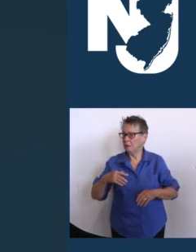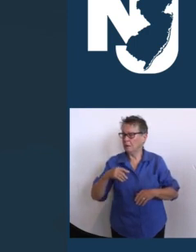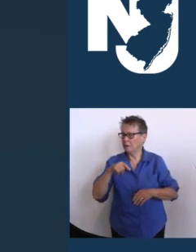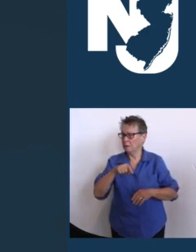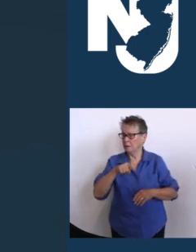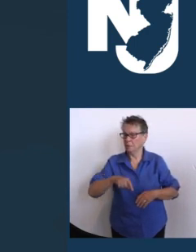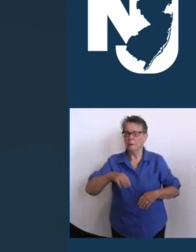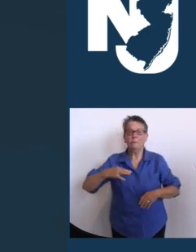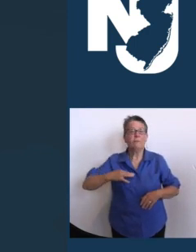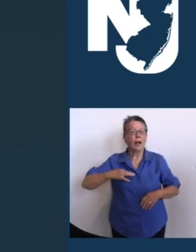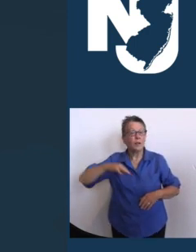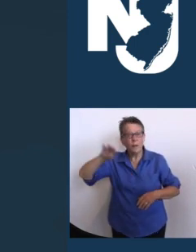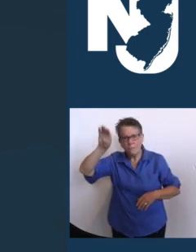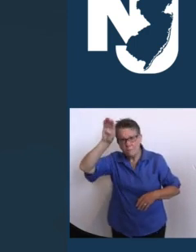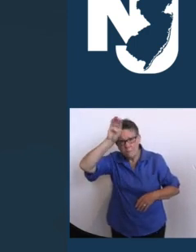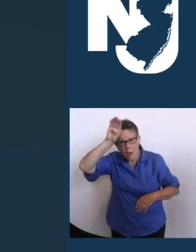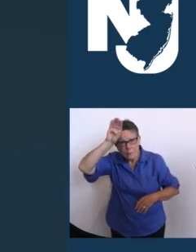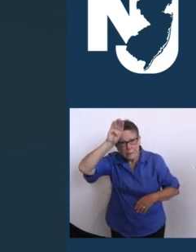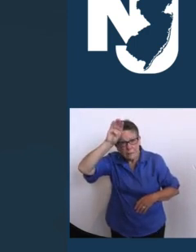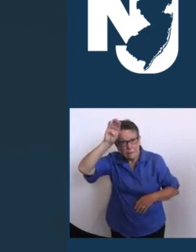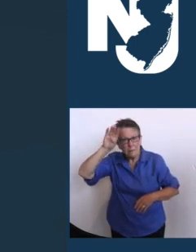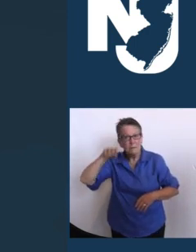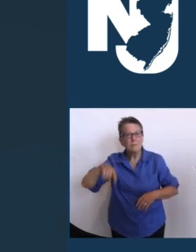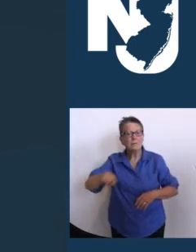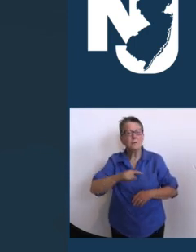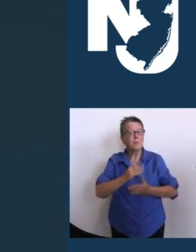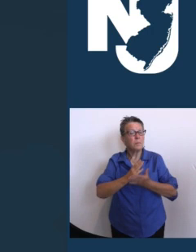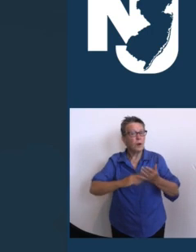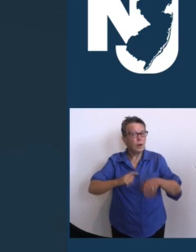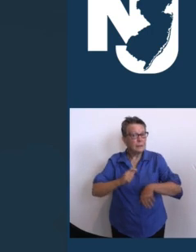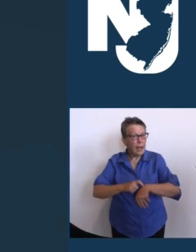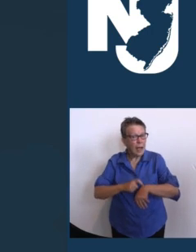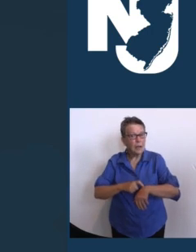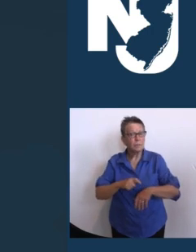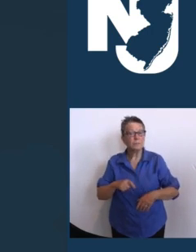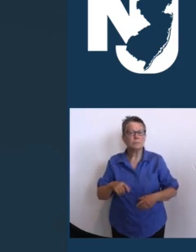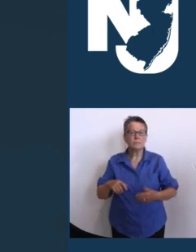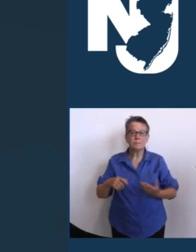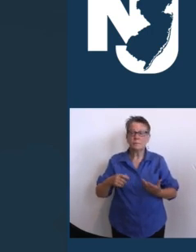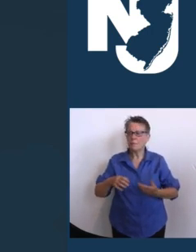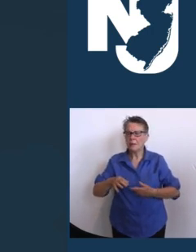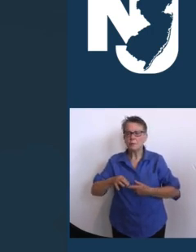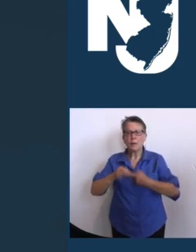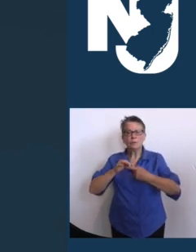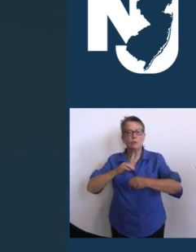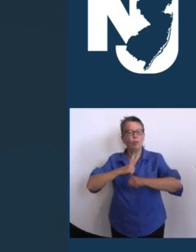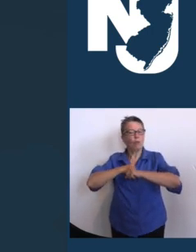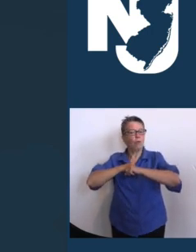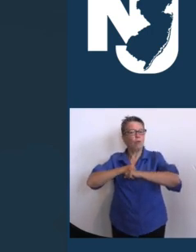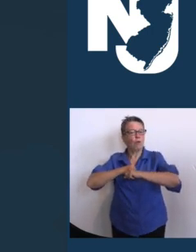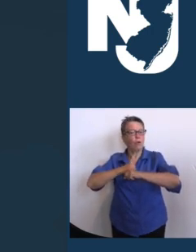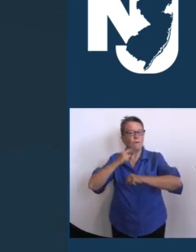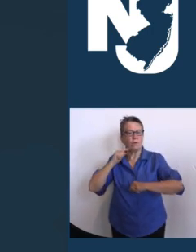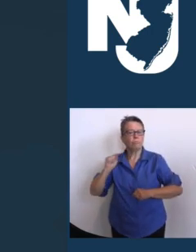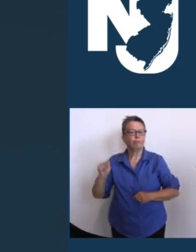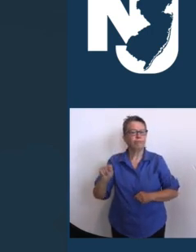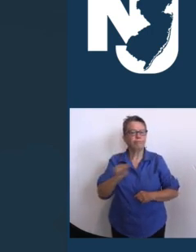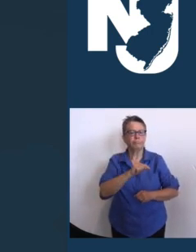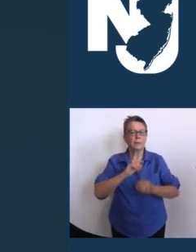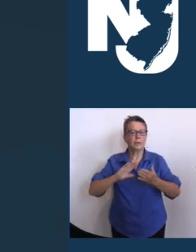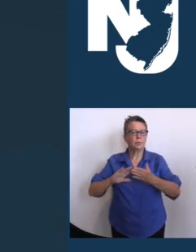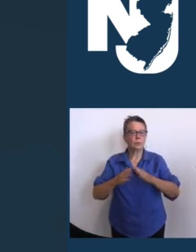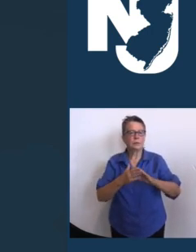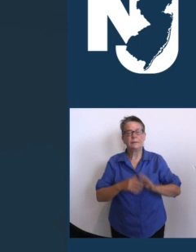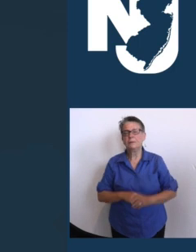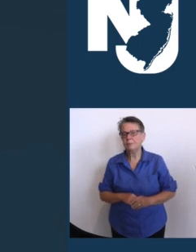a part-time special patrolman for the Holmdel Police Department. At his passing, Edmund was reunited